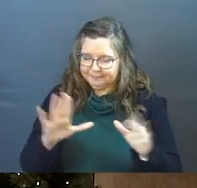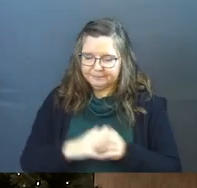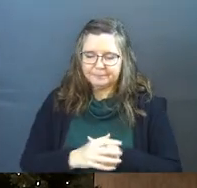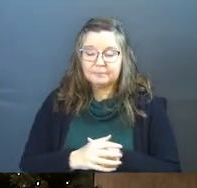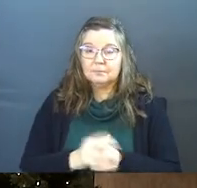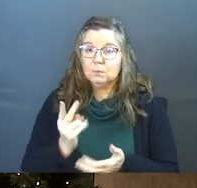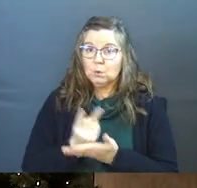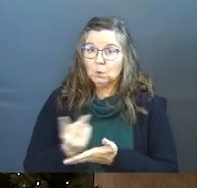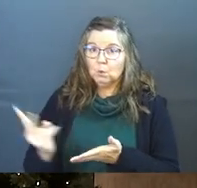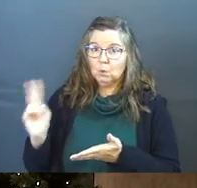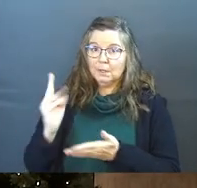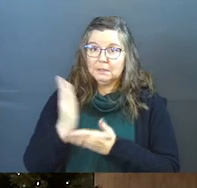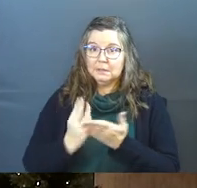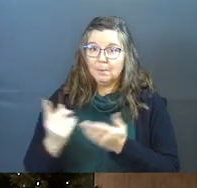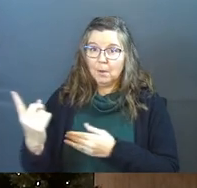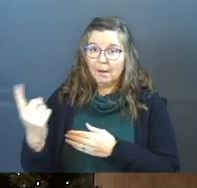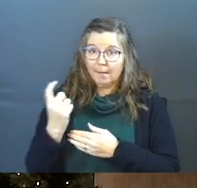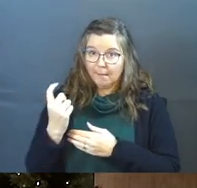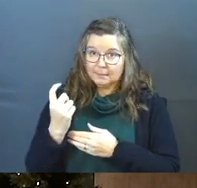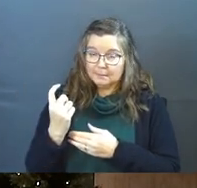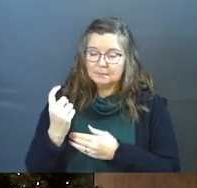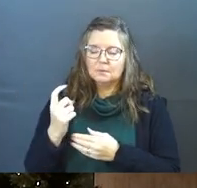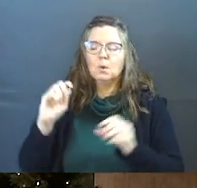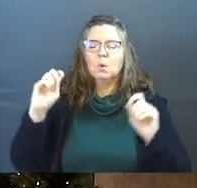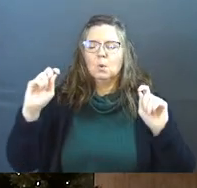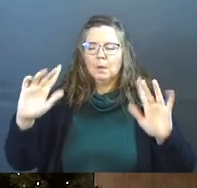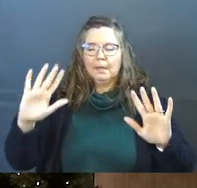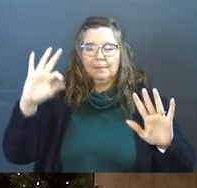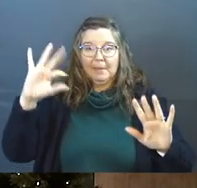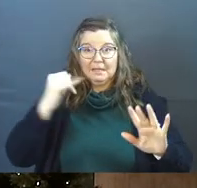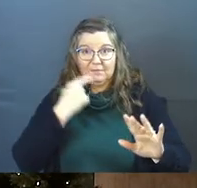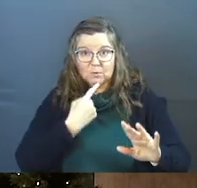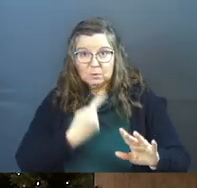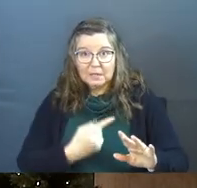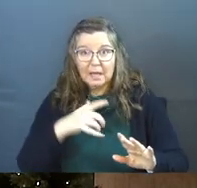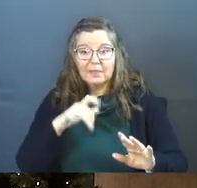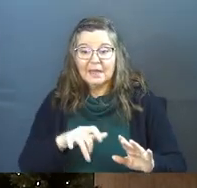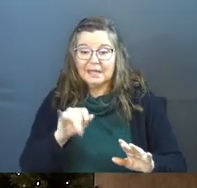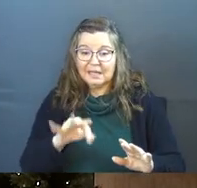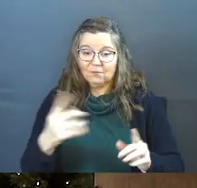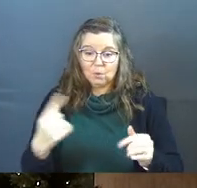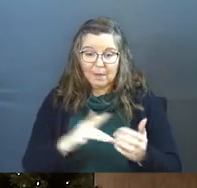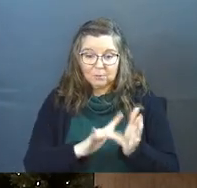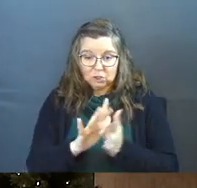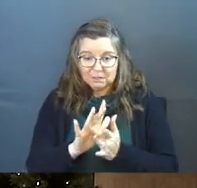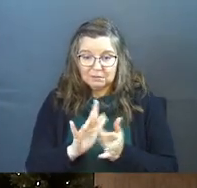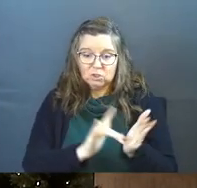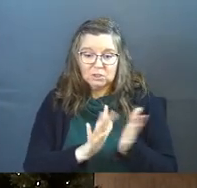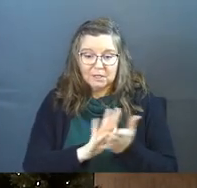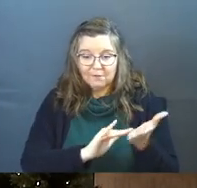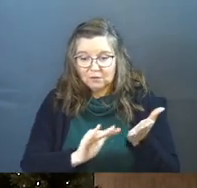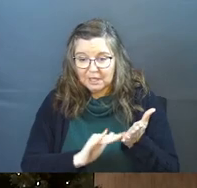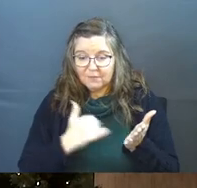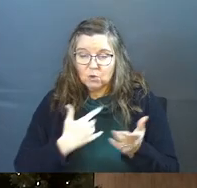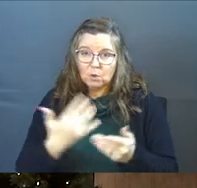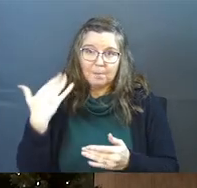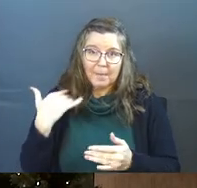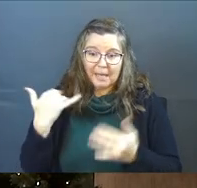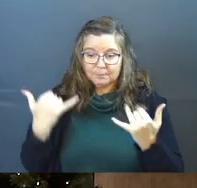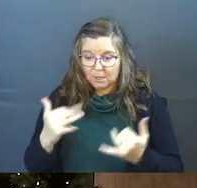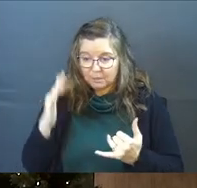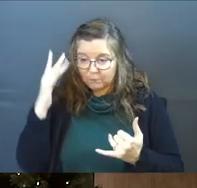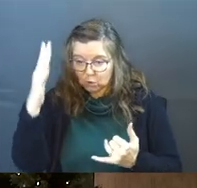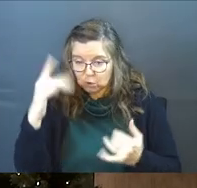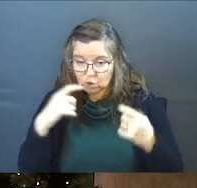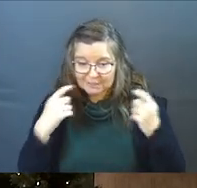okay? Two weeks ago, somebody asked the question, okay, pastor, if you say that if you come to Jesus, Jesus forgives you of your past, present,